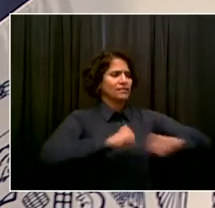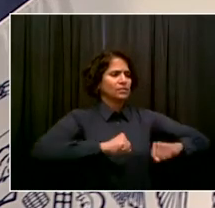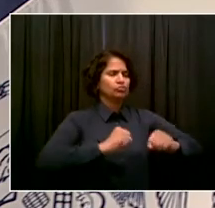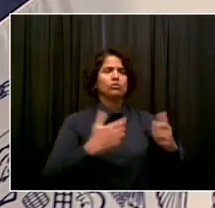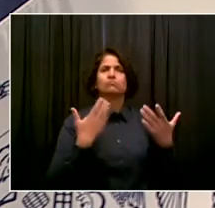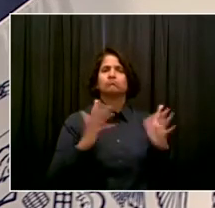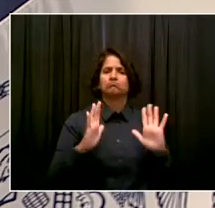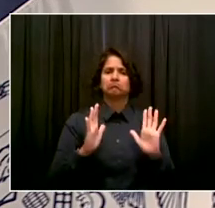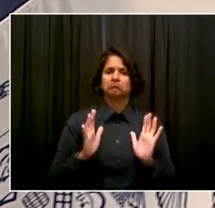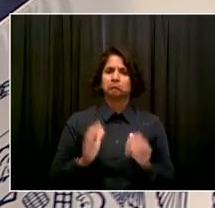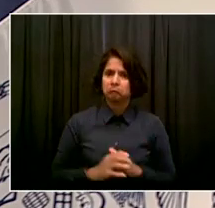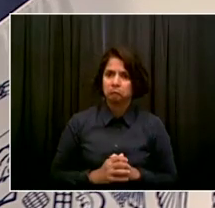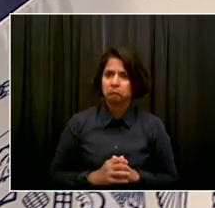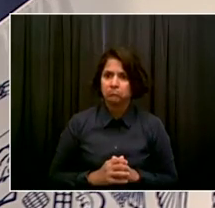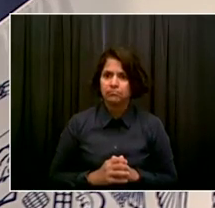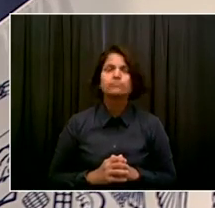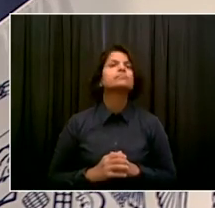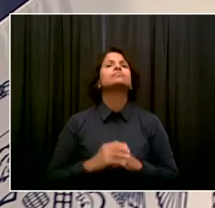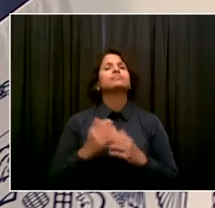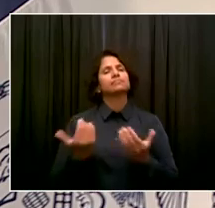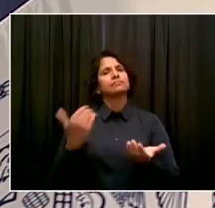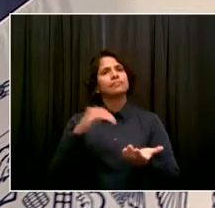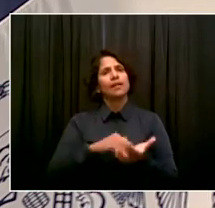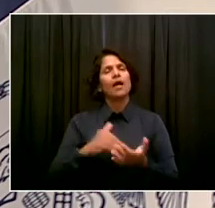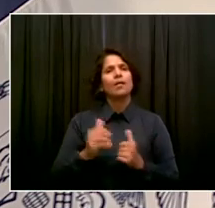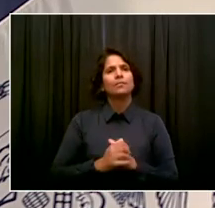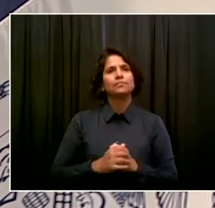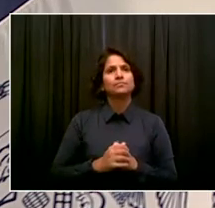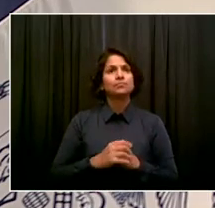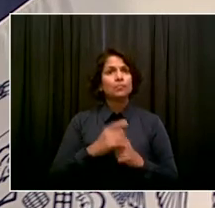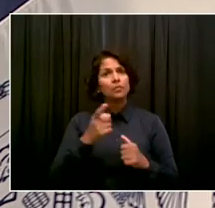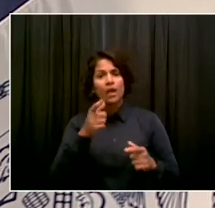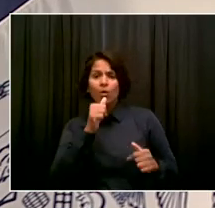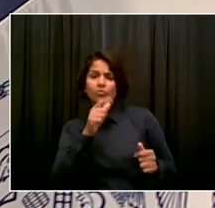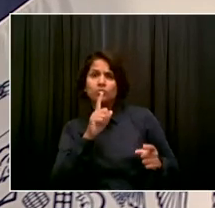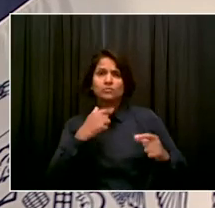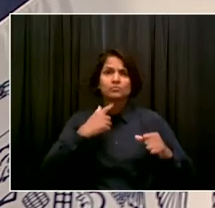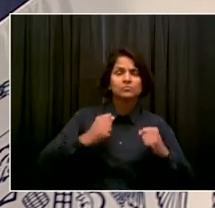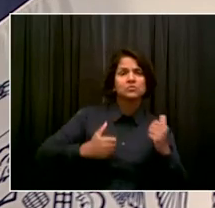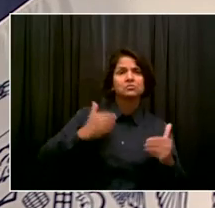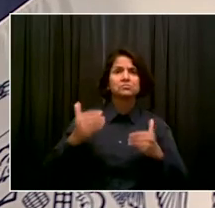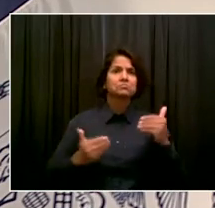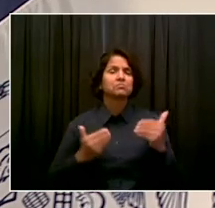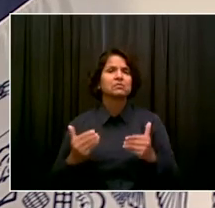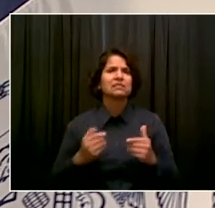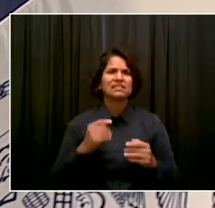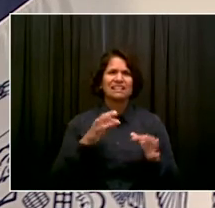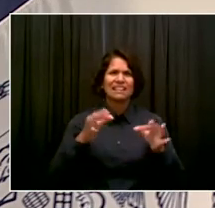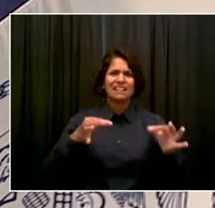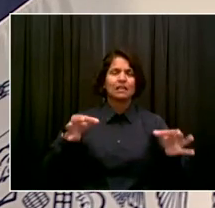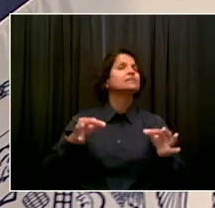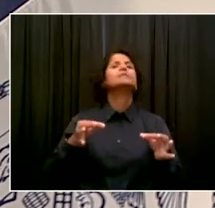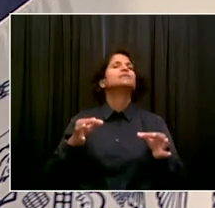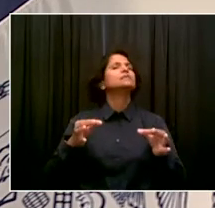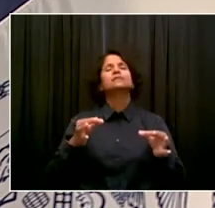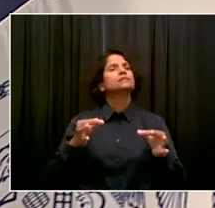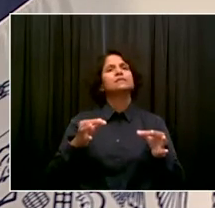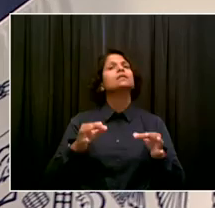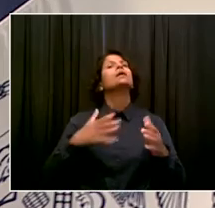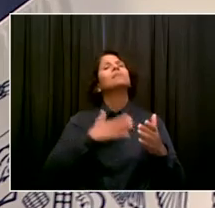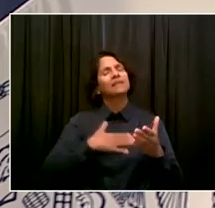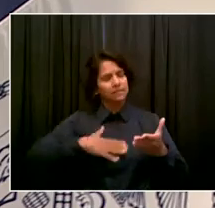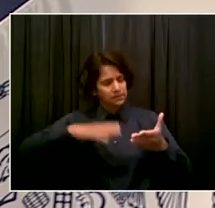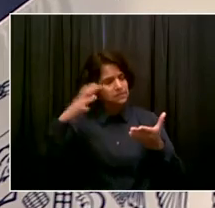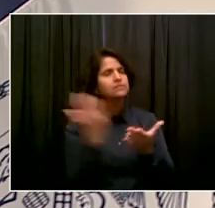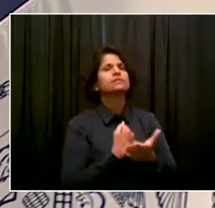anyone who doesn't act in the next few days, it doesn't mean therefore don't get your kid vaccinated. Remember, whenever you act, it's the day before school, it's